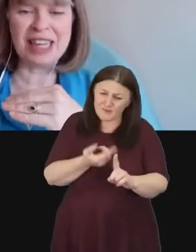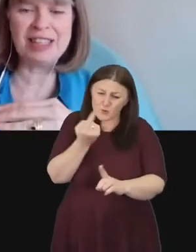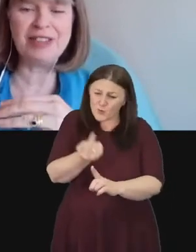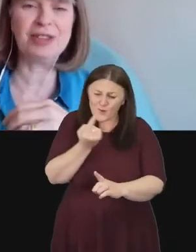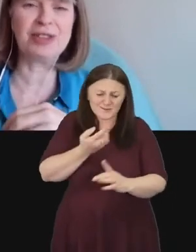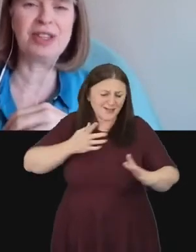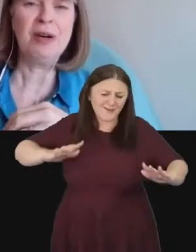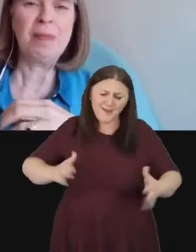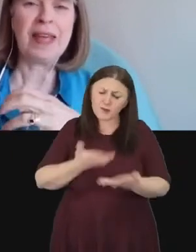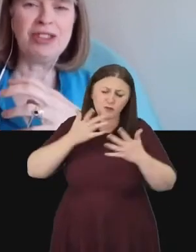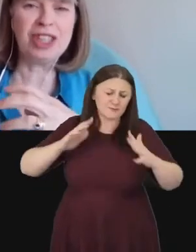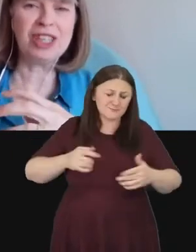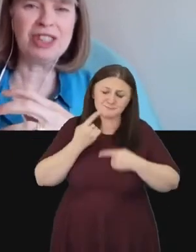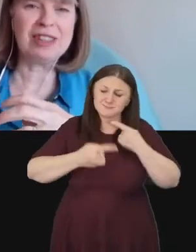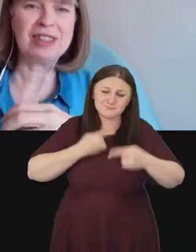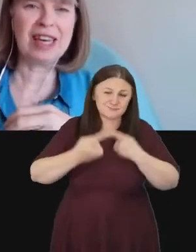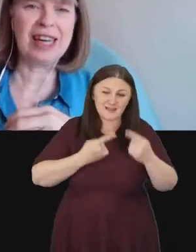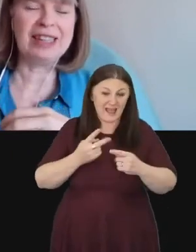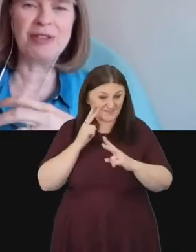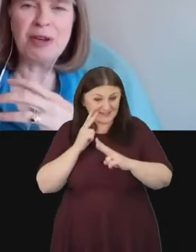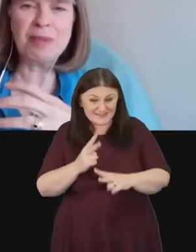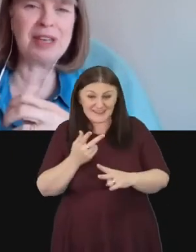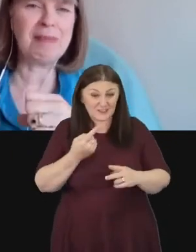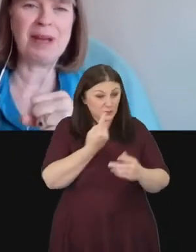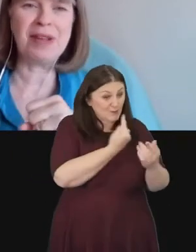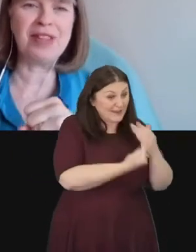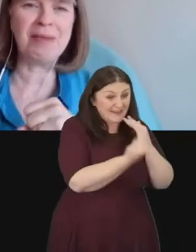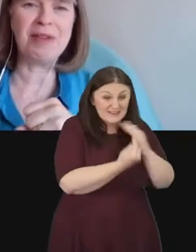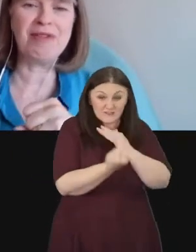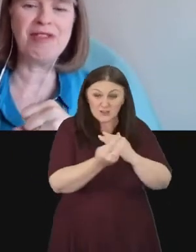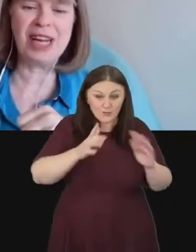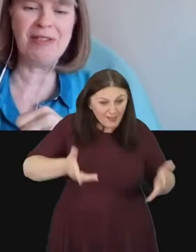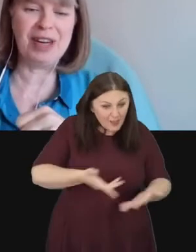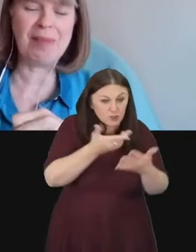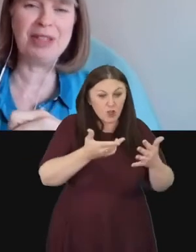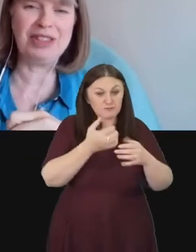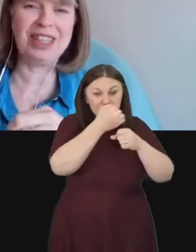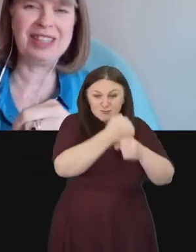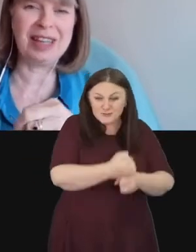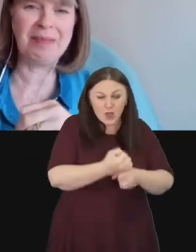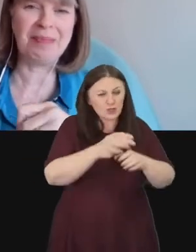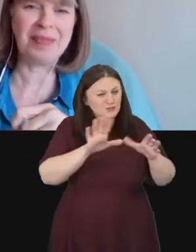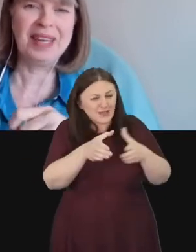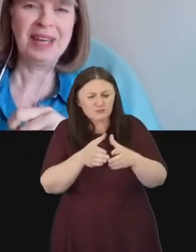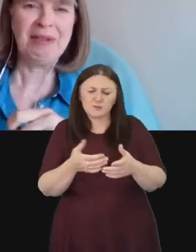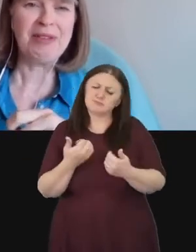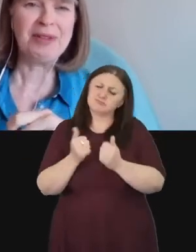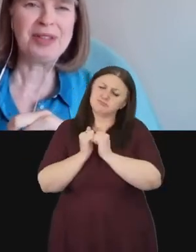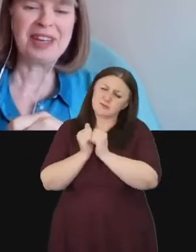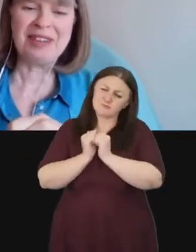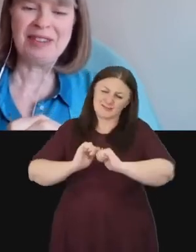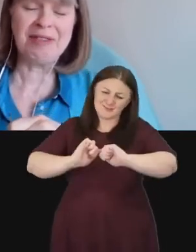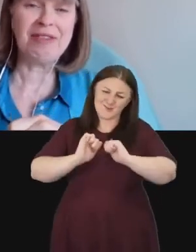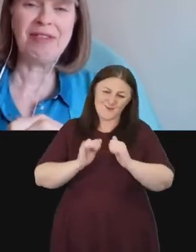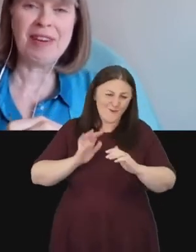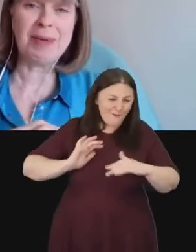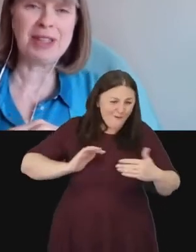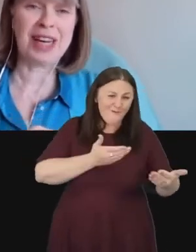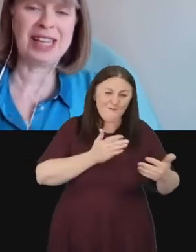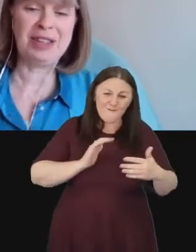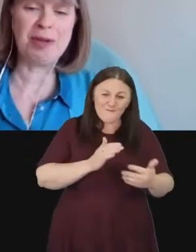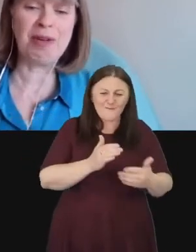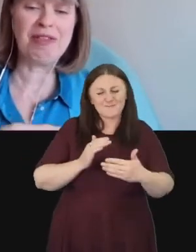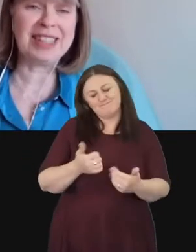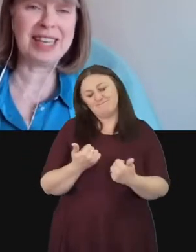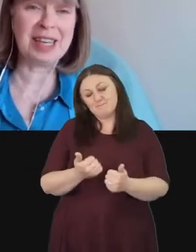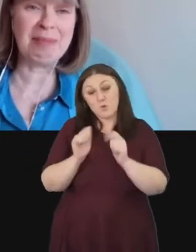encouraging individuals and churches and groups that you meet with and we've really, really appreciated that. We've also very